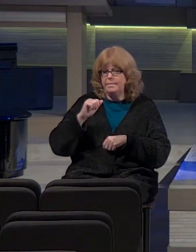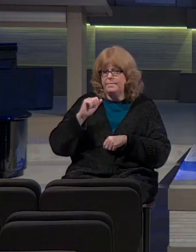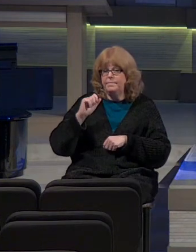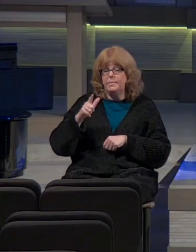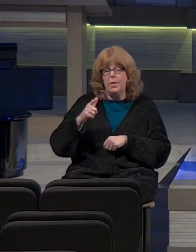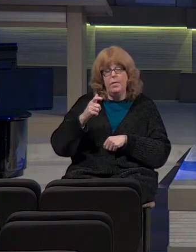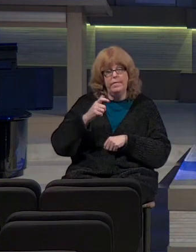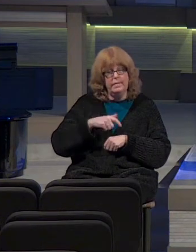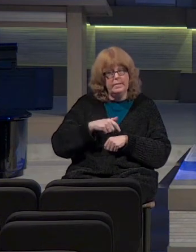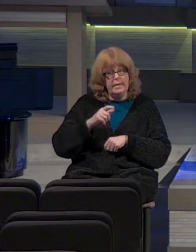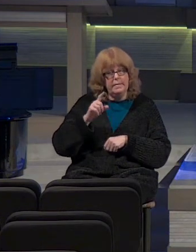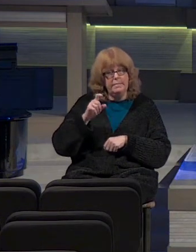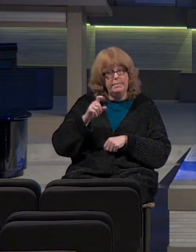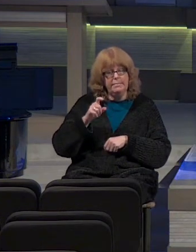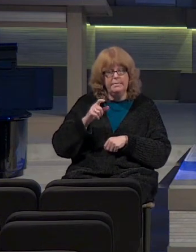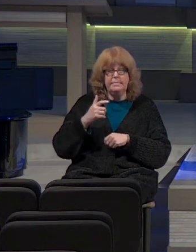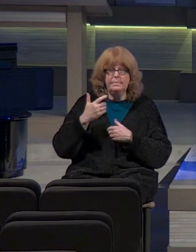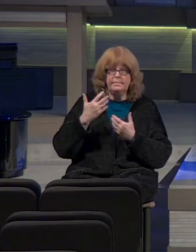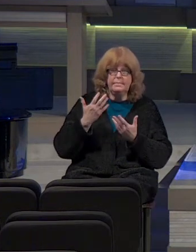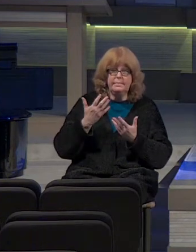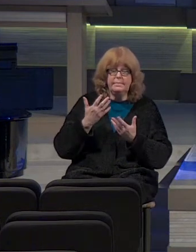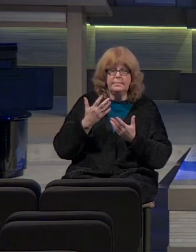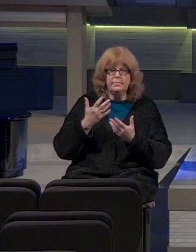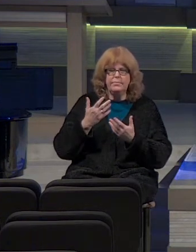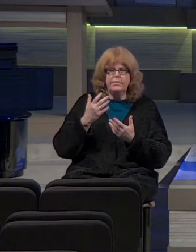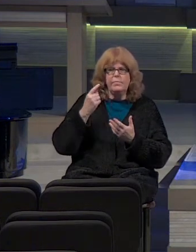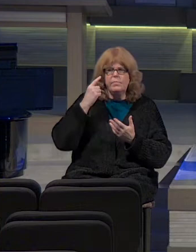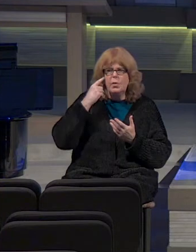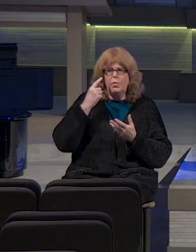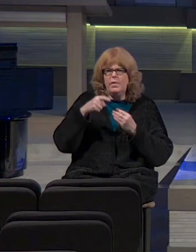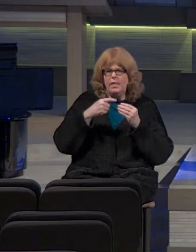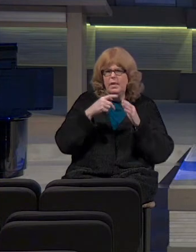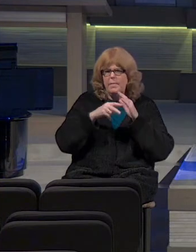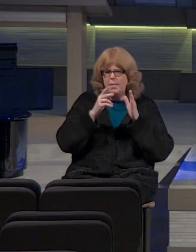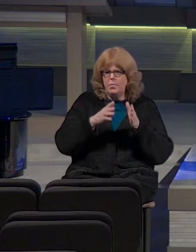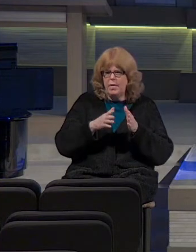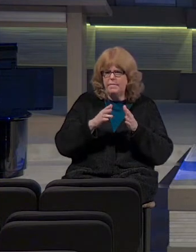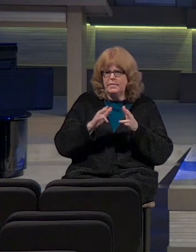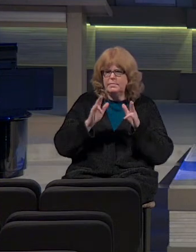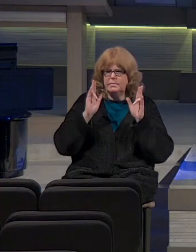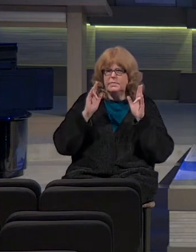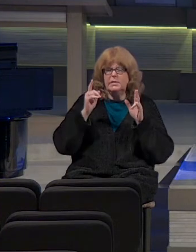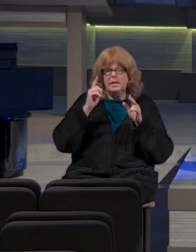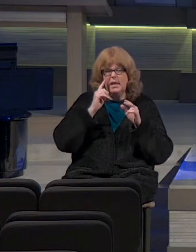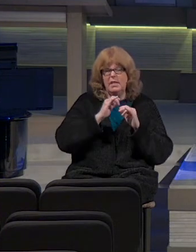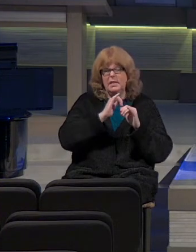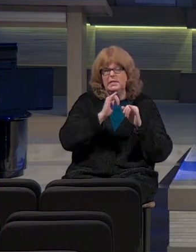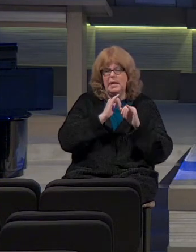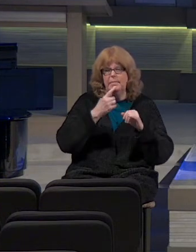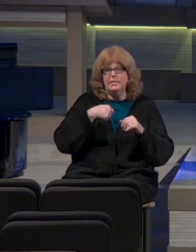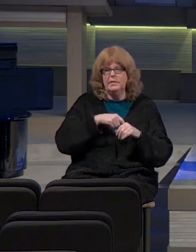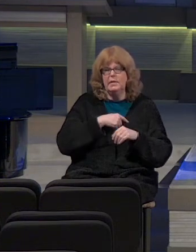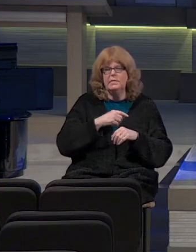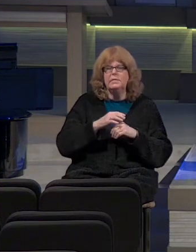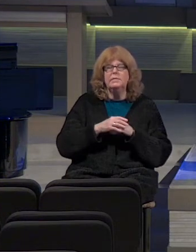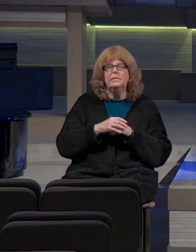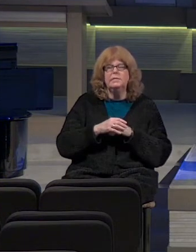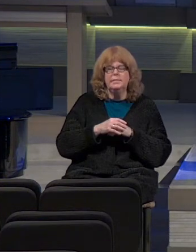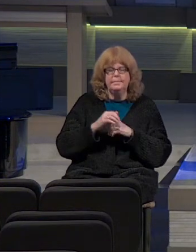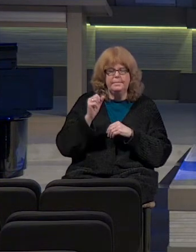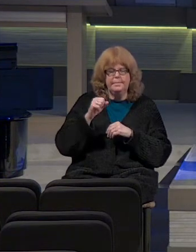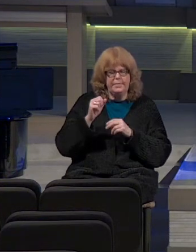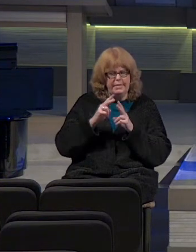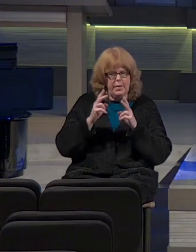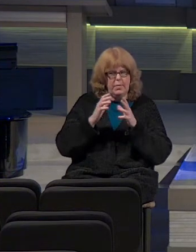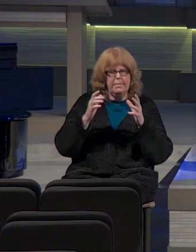All the time? Well, what do you think about them? They're very much like us. They're very much like